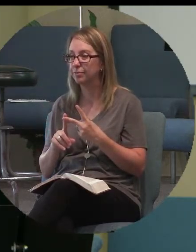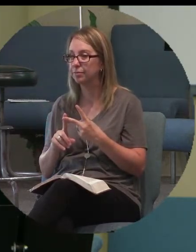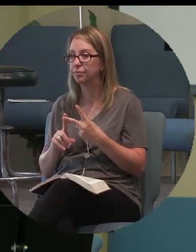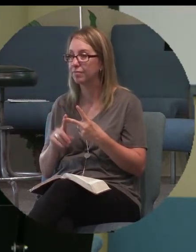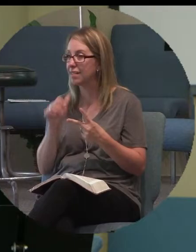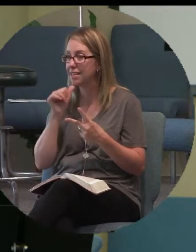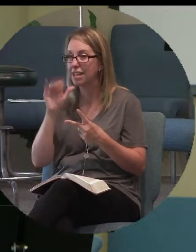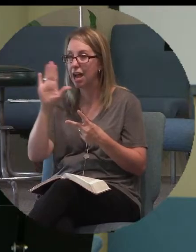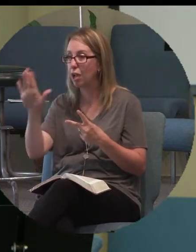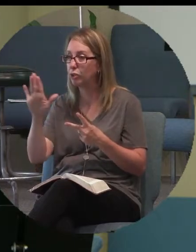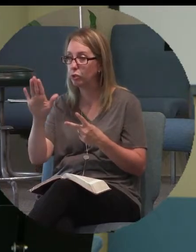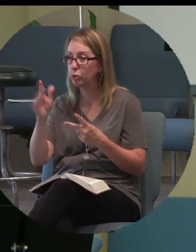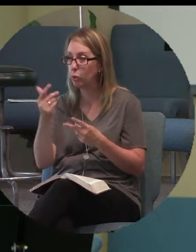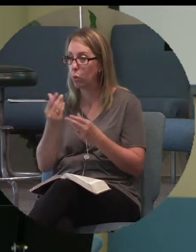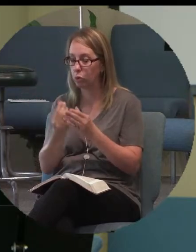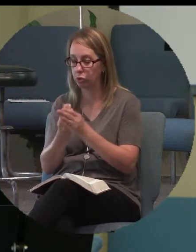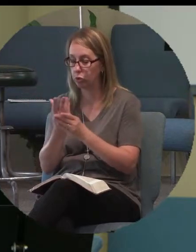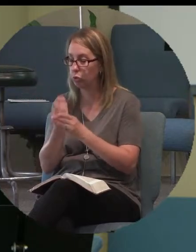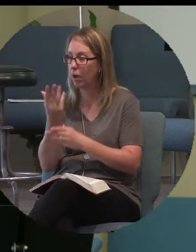It's not your grain offering.